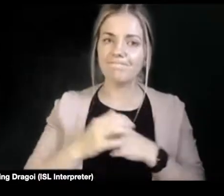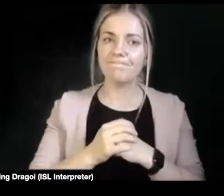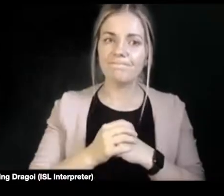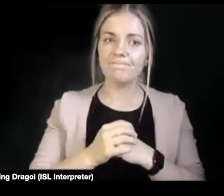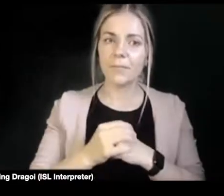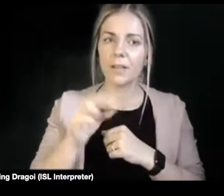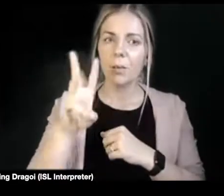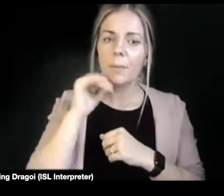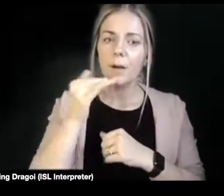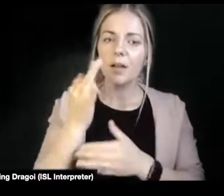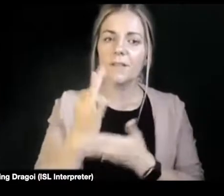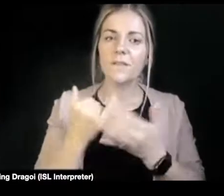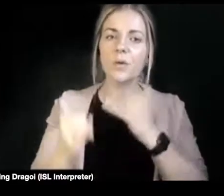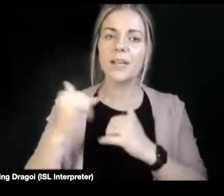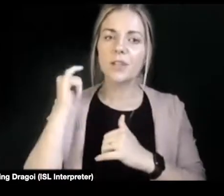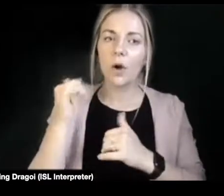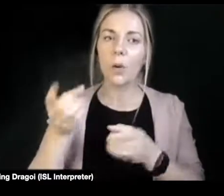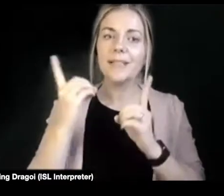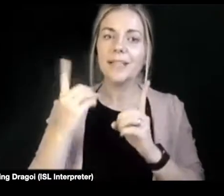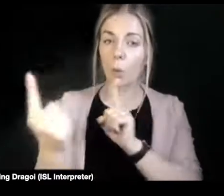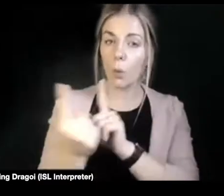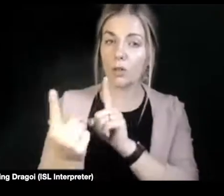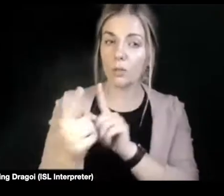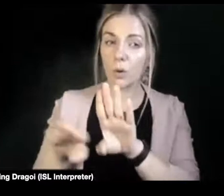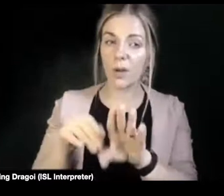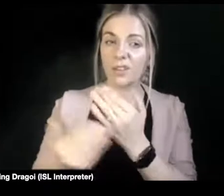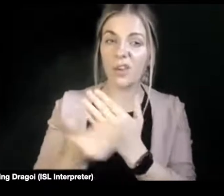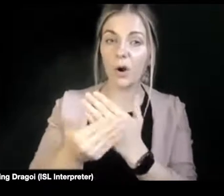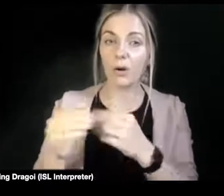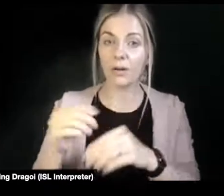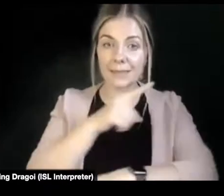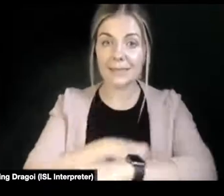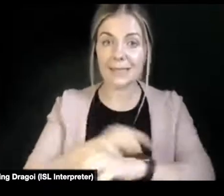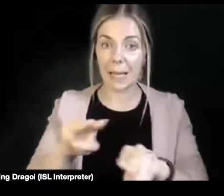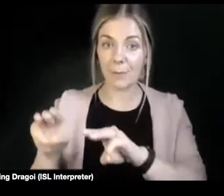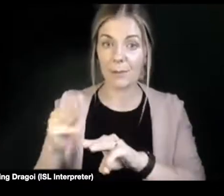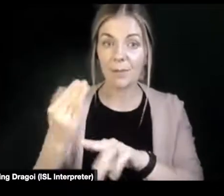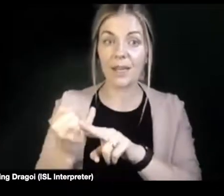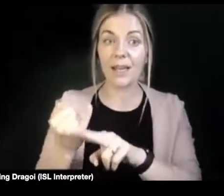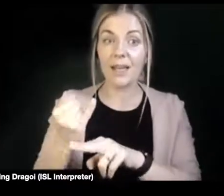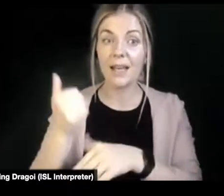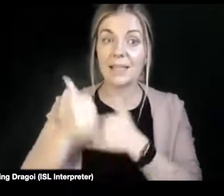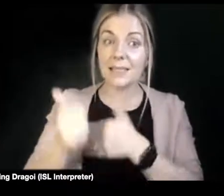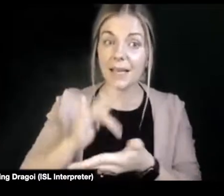I did one-to-one with disabled, young disabled people in day centres, and they asked if they'd like to get their own place,